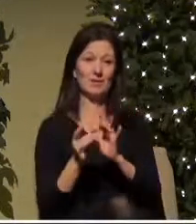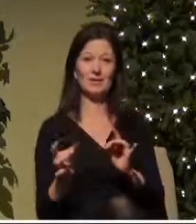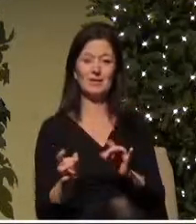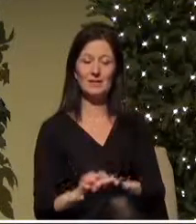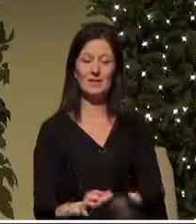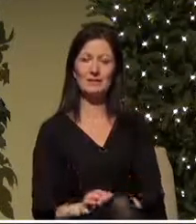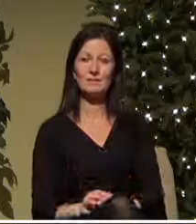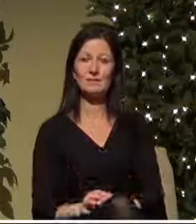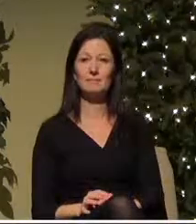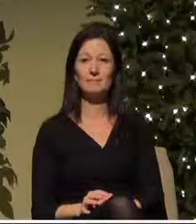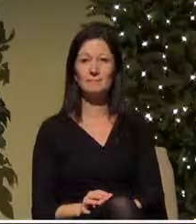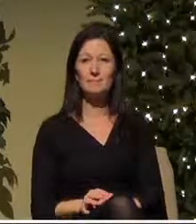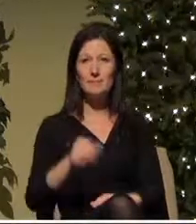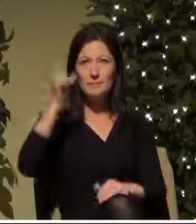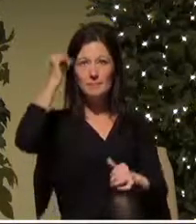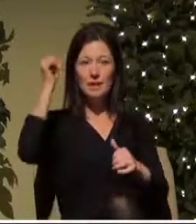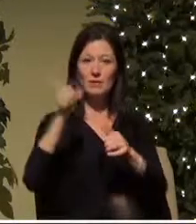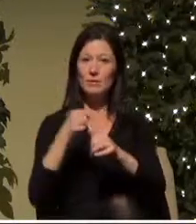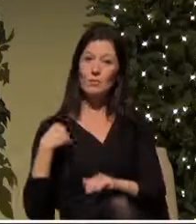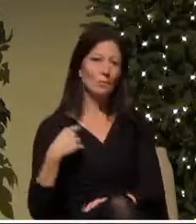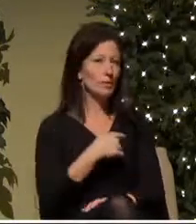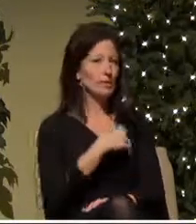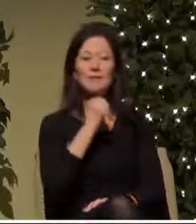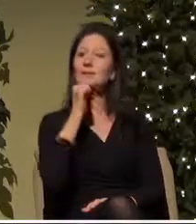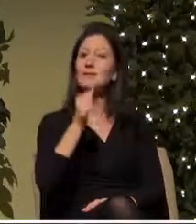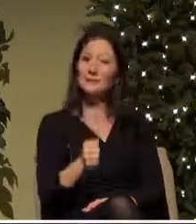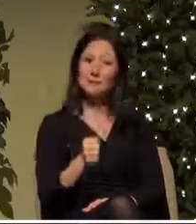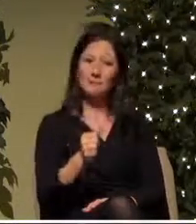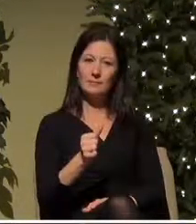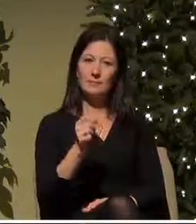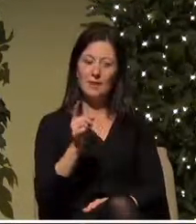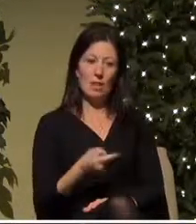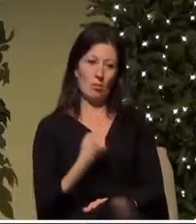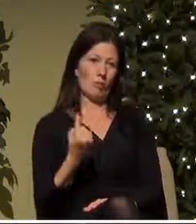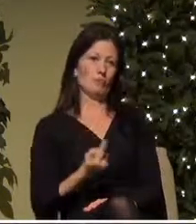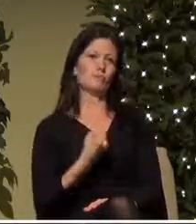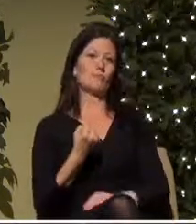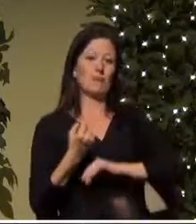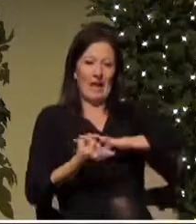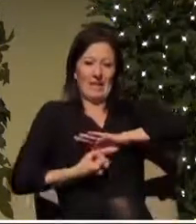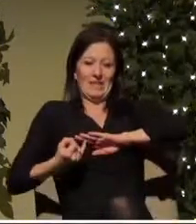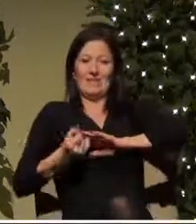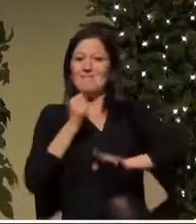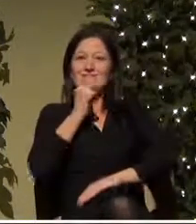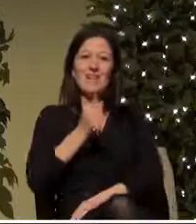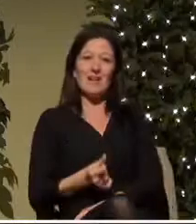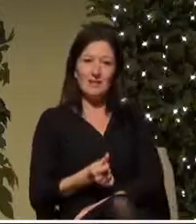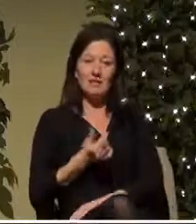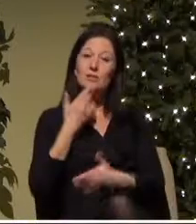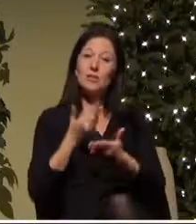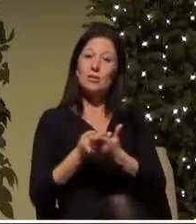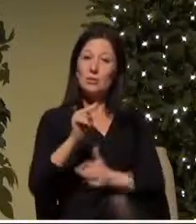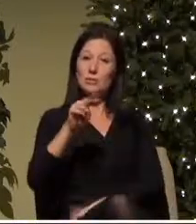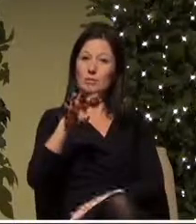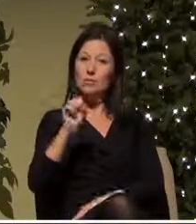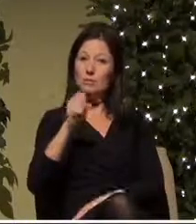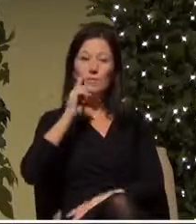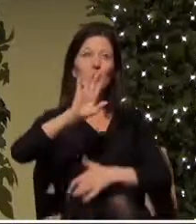the reminder that we are not alone and that the good news is for all people including us